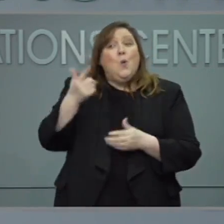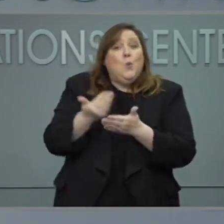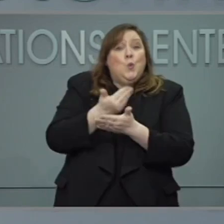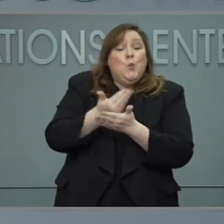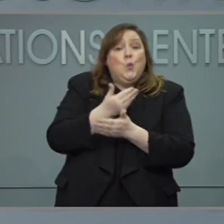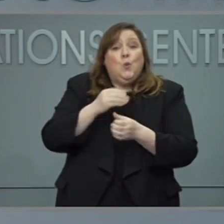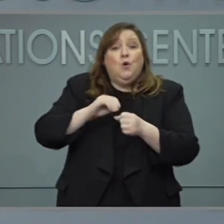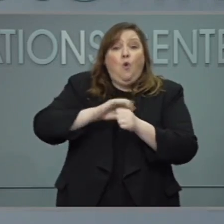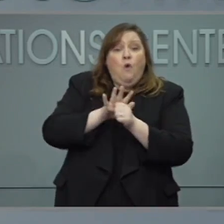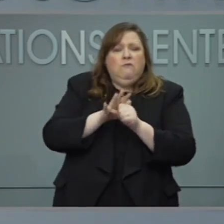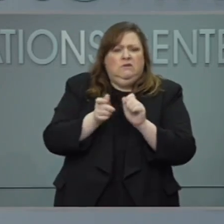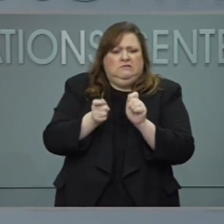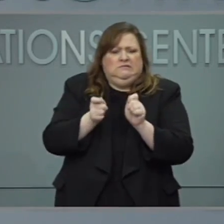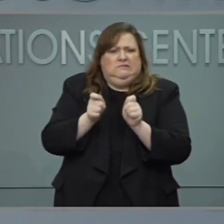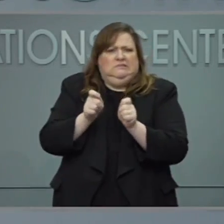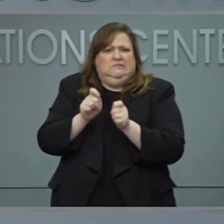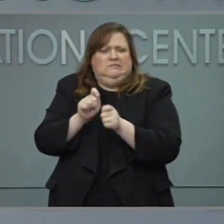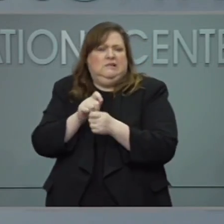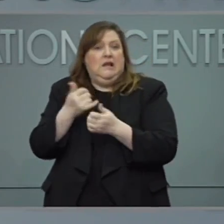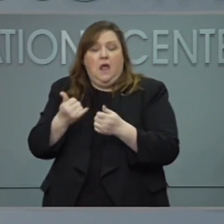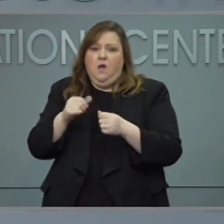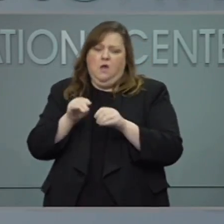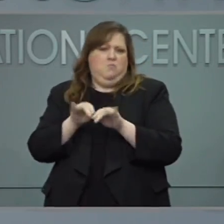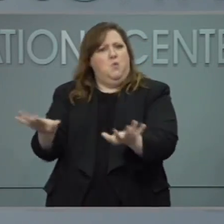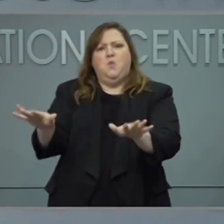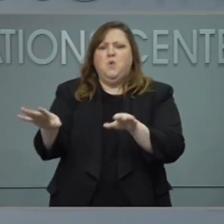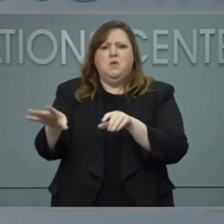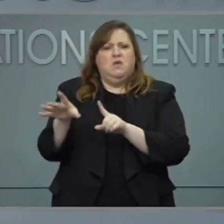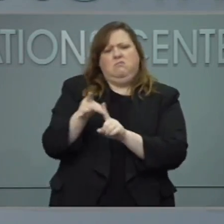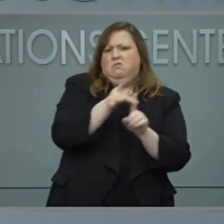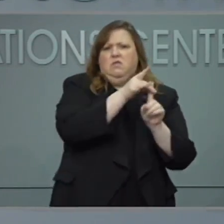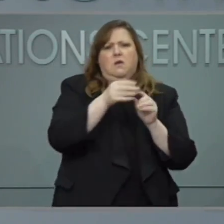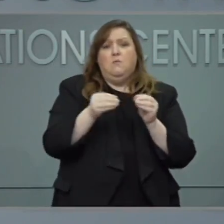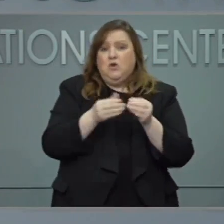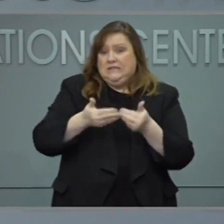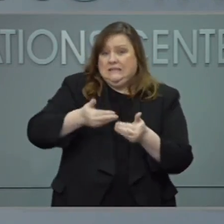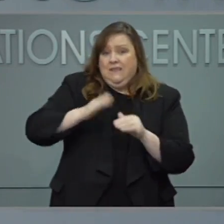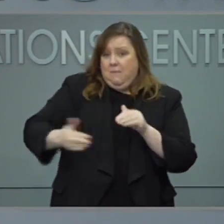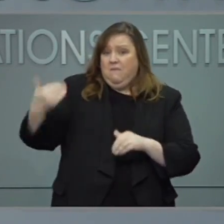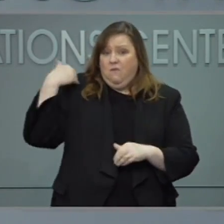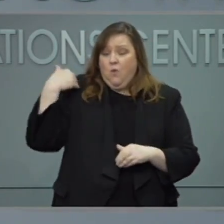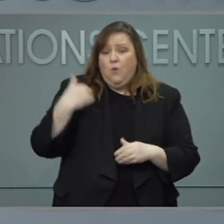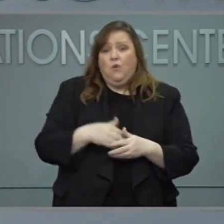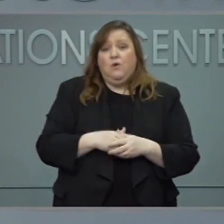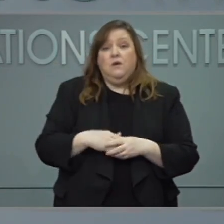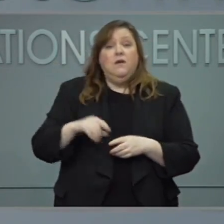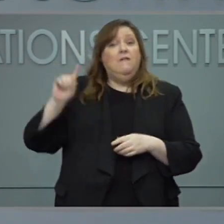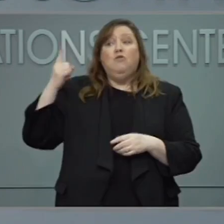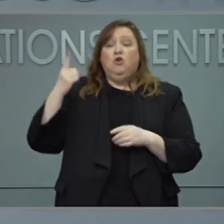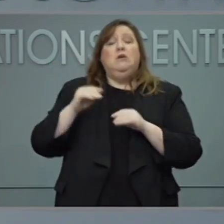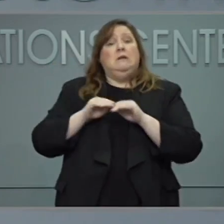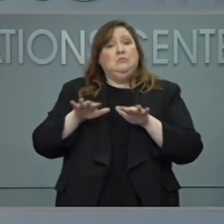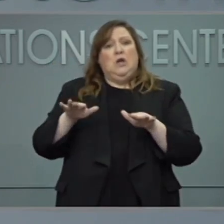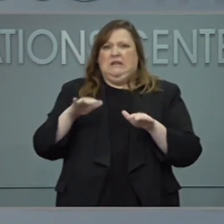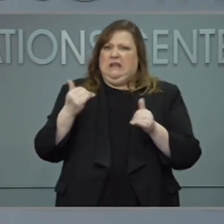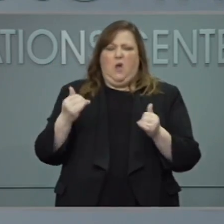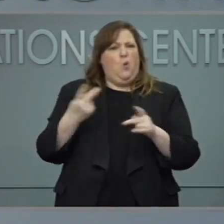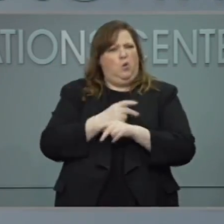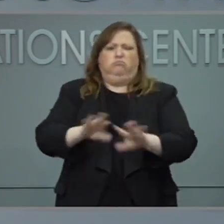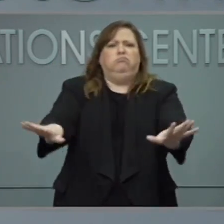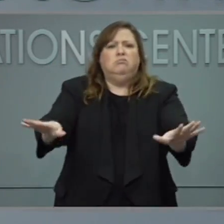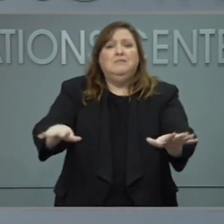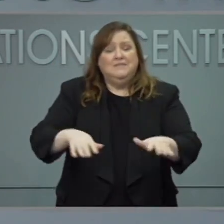than the original COVID-19 that that came to our shores. So please get vaccinated.